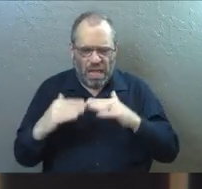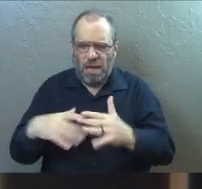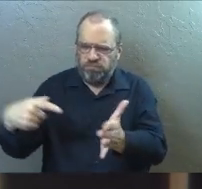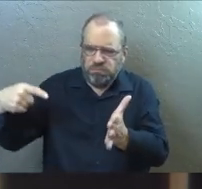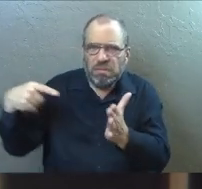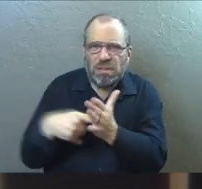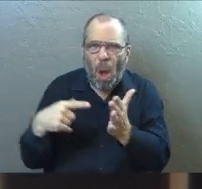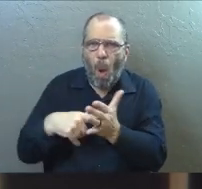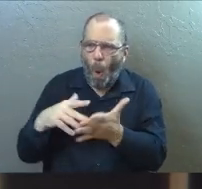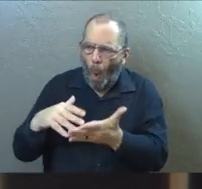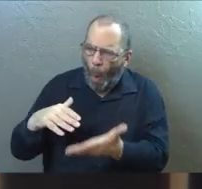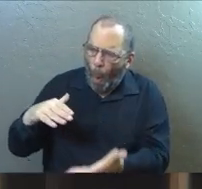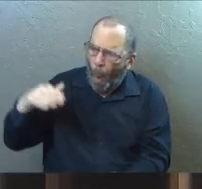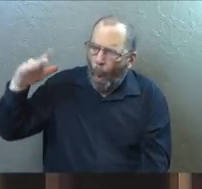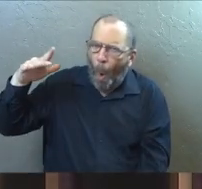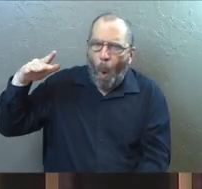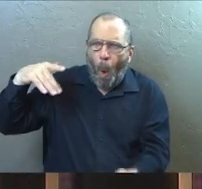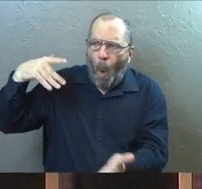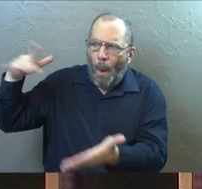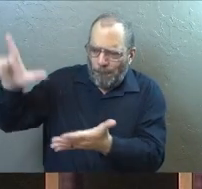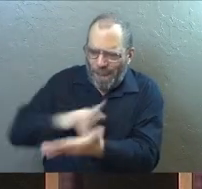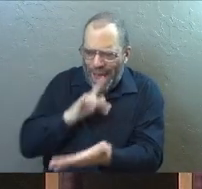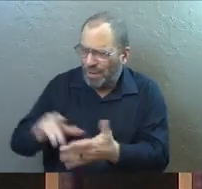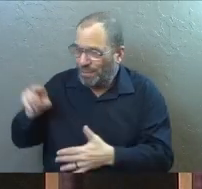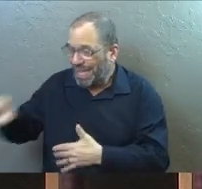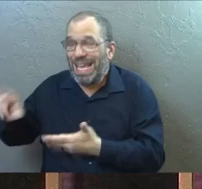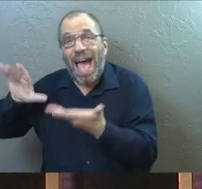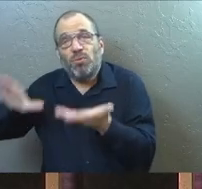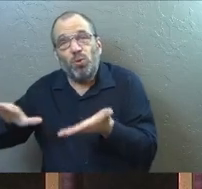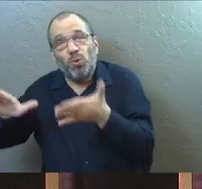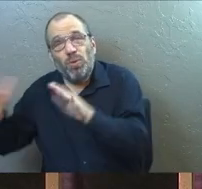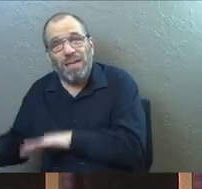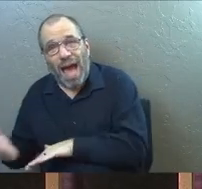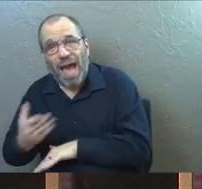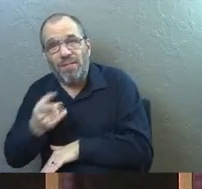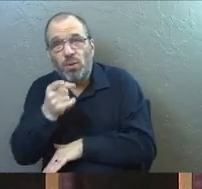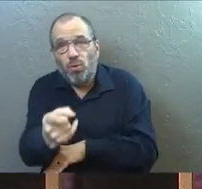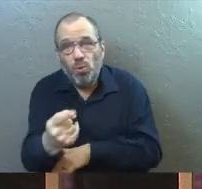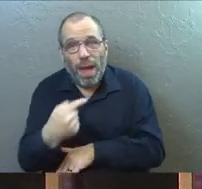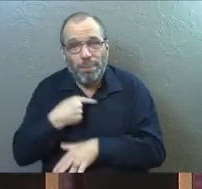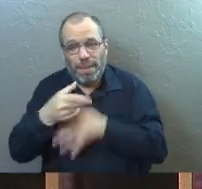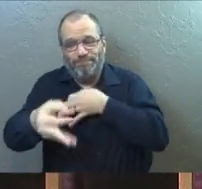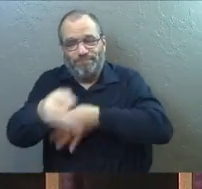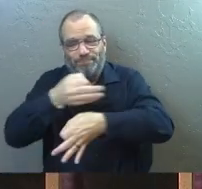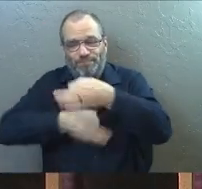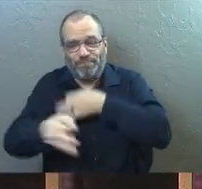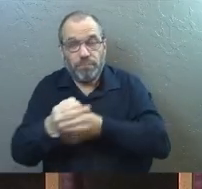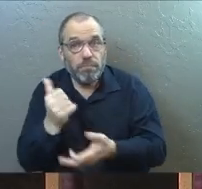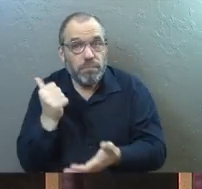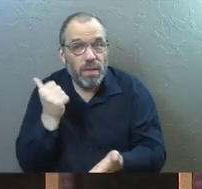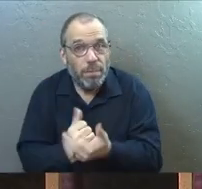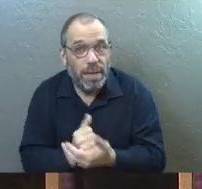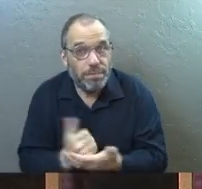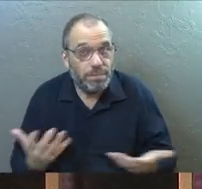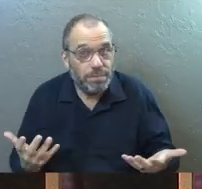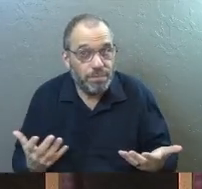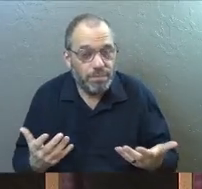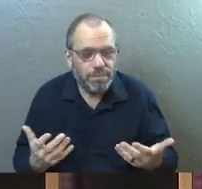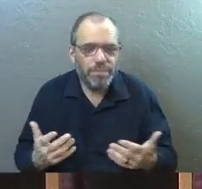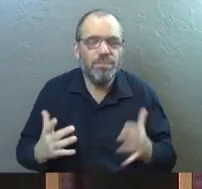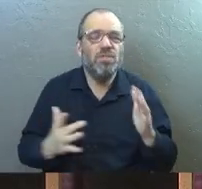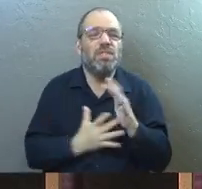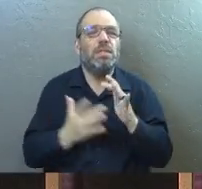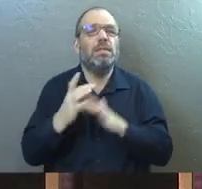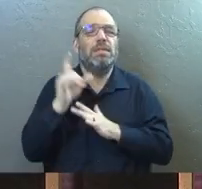debt was so great to pay, he had to even die for us. Amen? Jesus